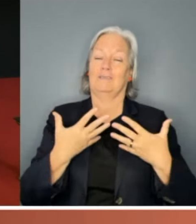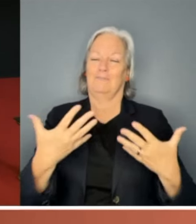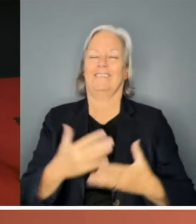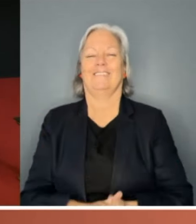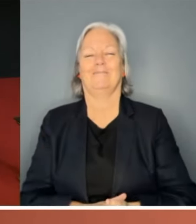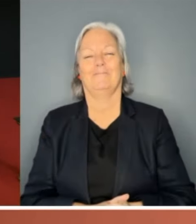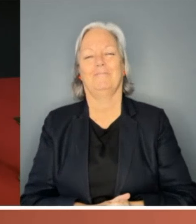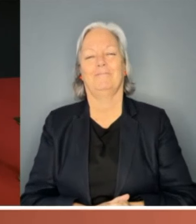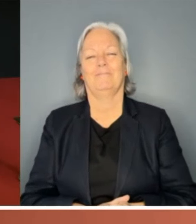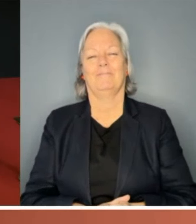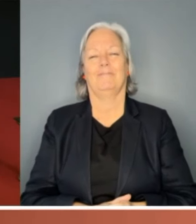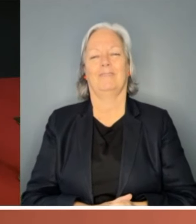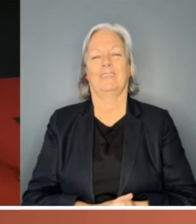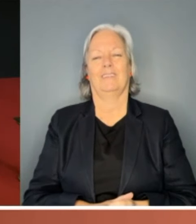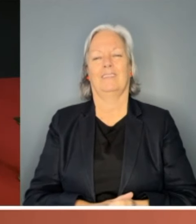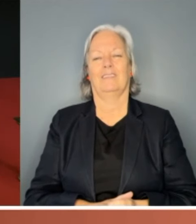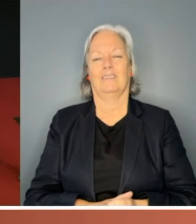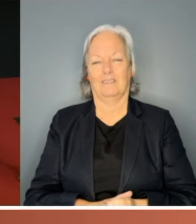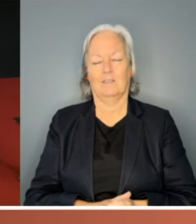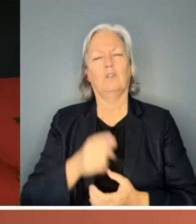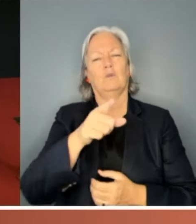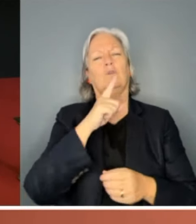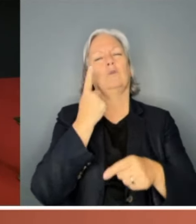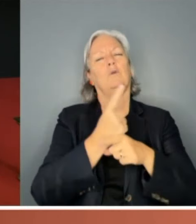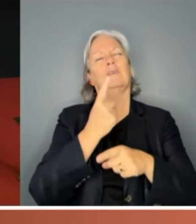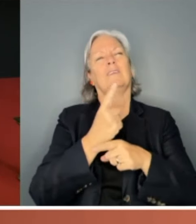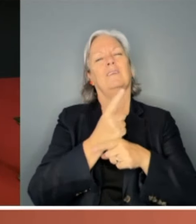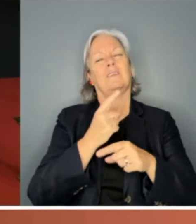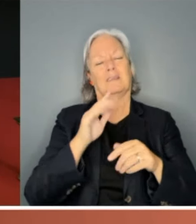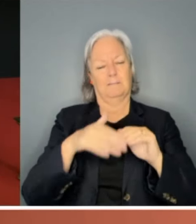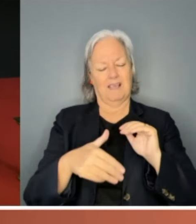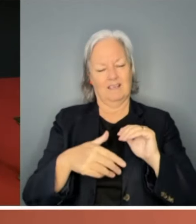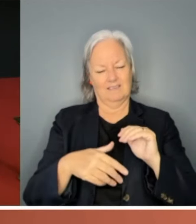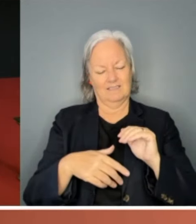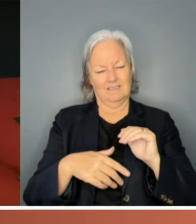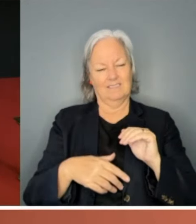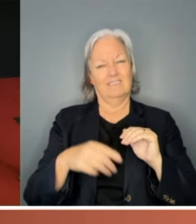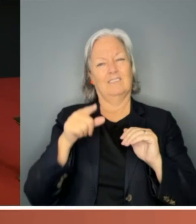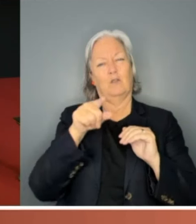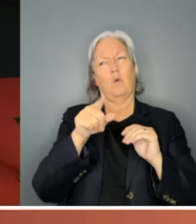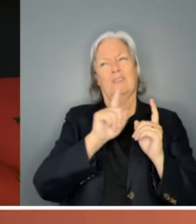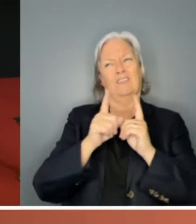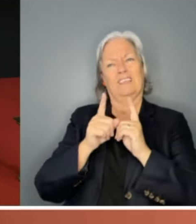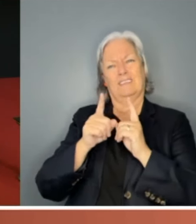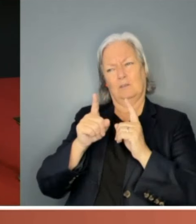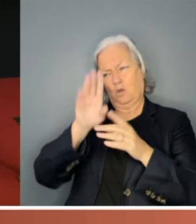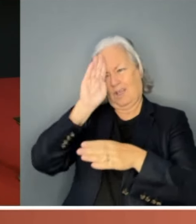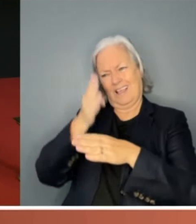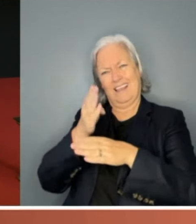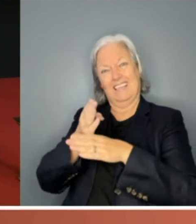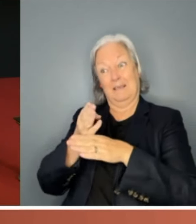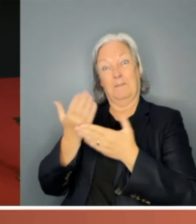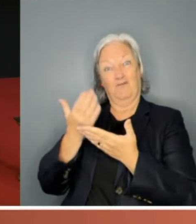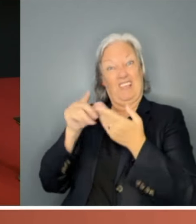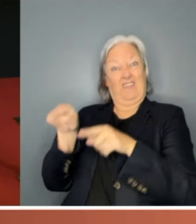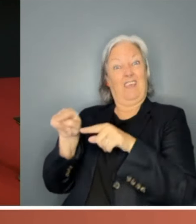I think when you say the teals hiding in plain sight, it's an interesting comment because women have always been